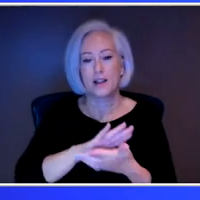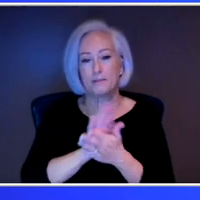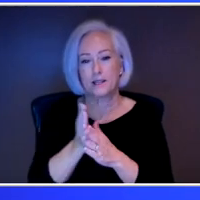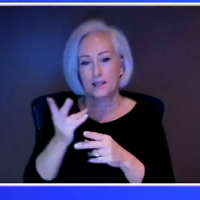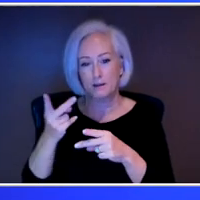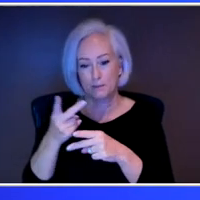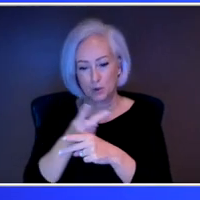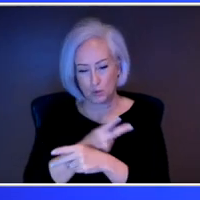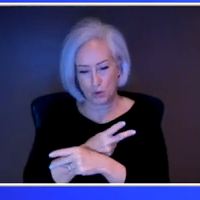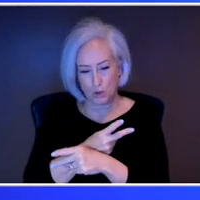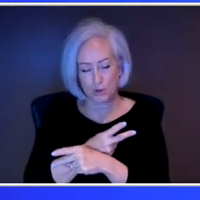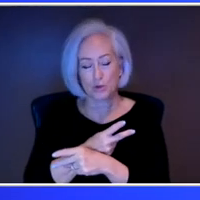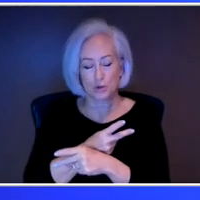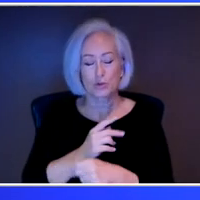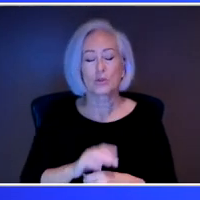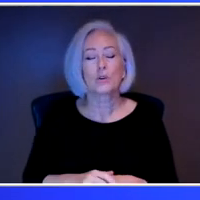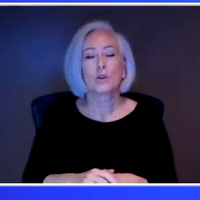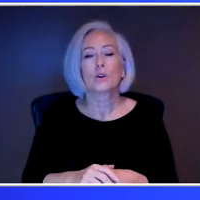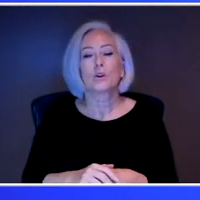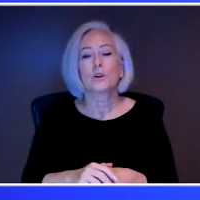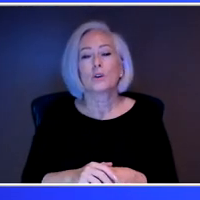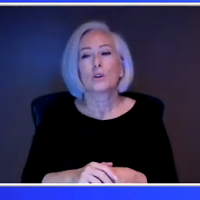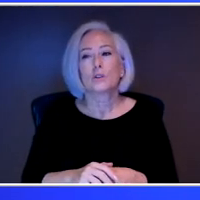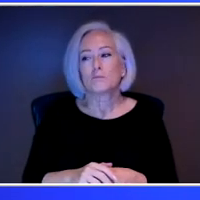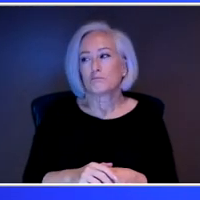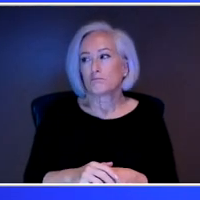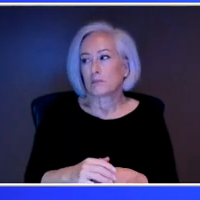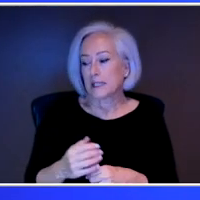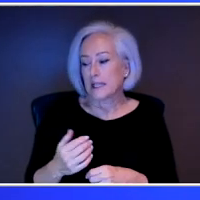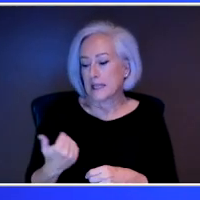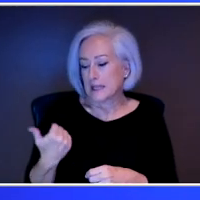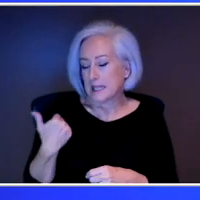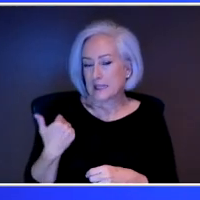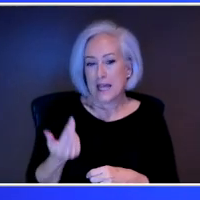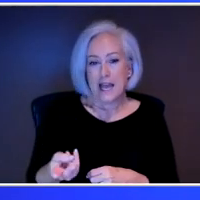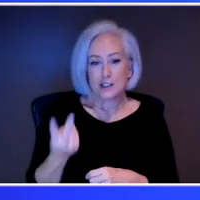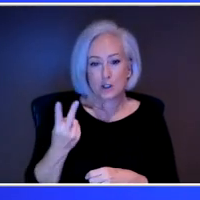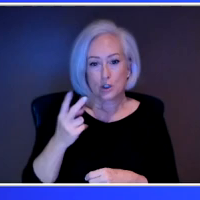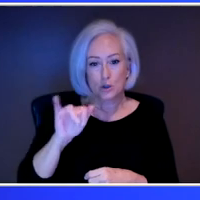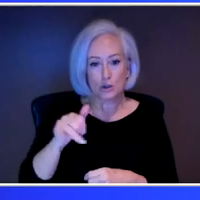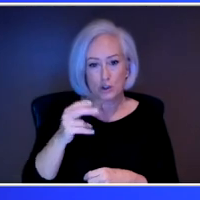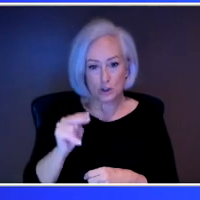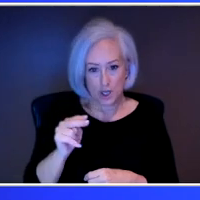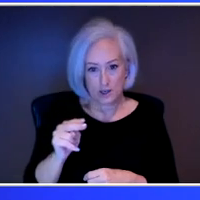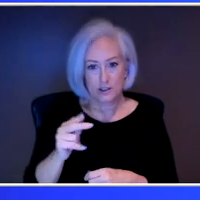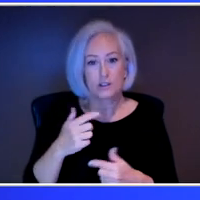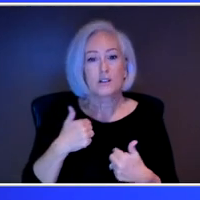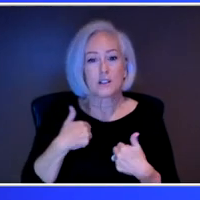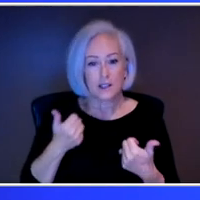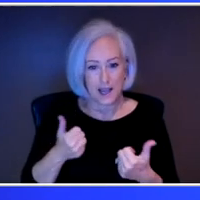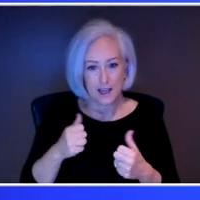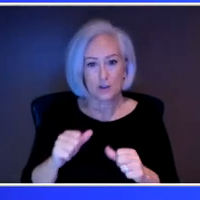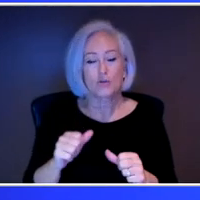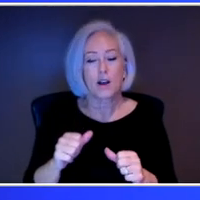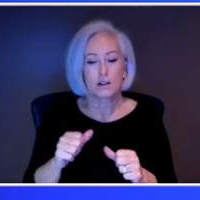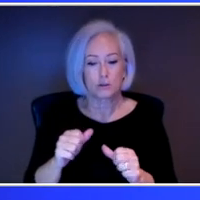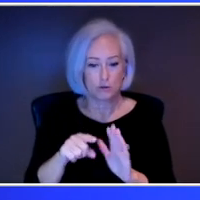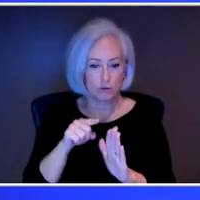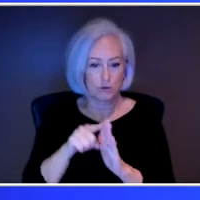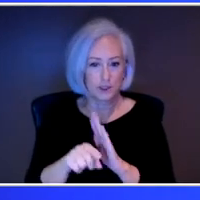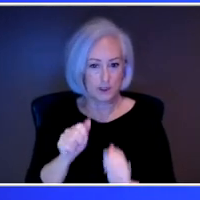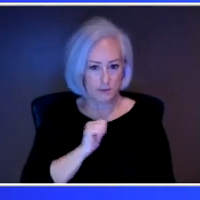And the past two Januaries, I've had a suicide attempt as well. So, that